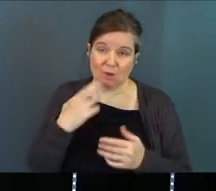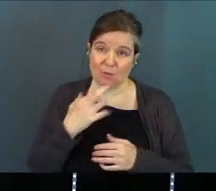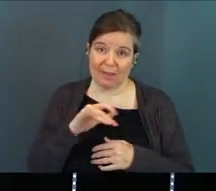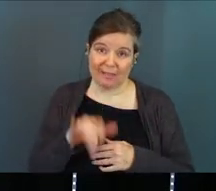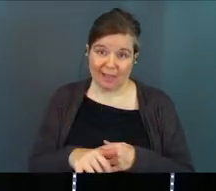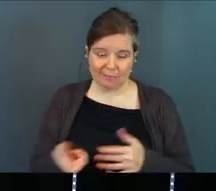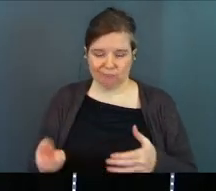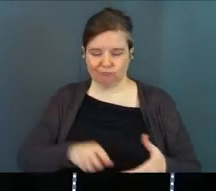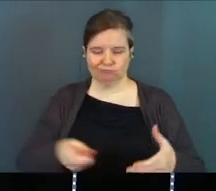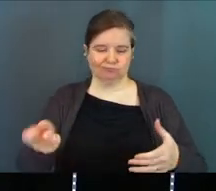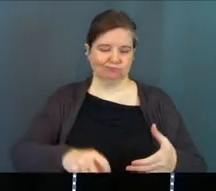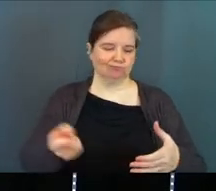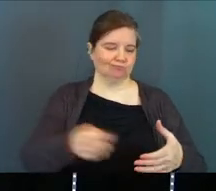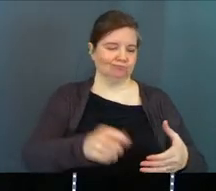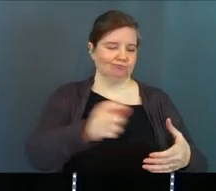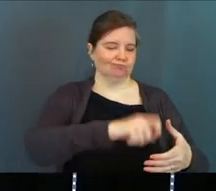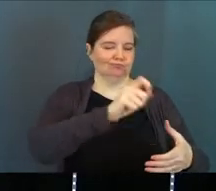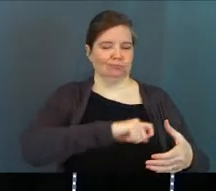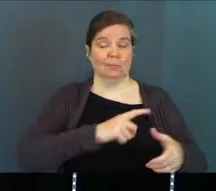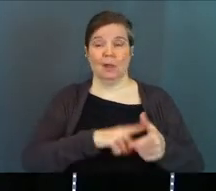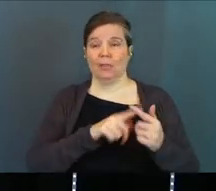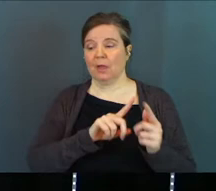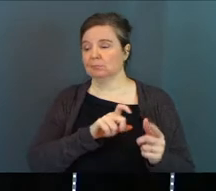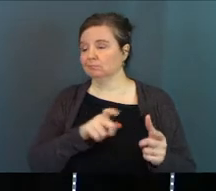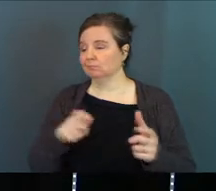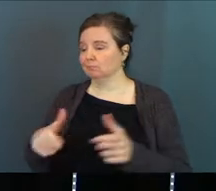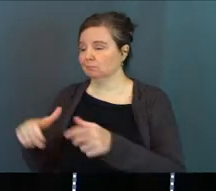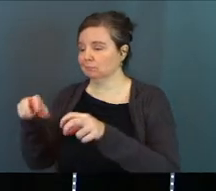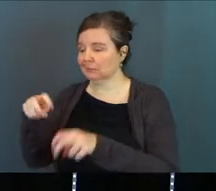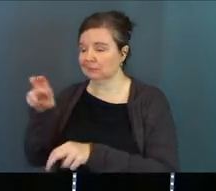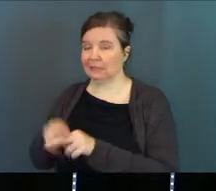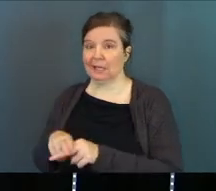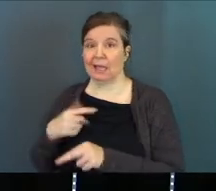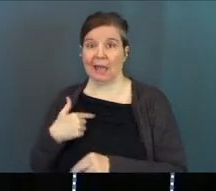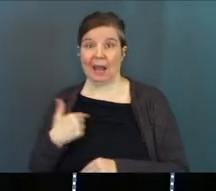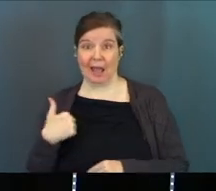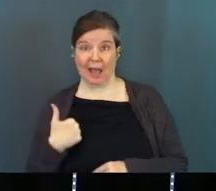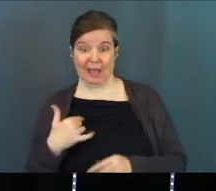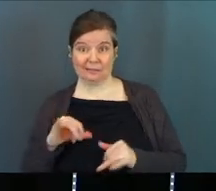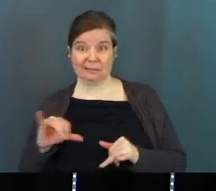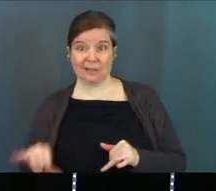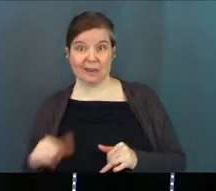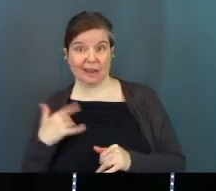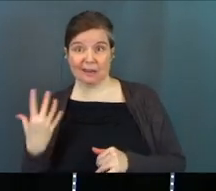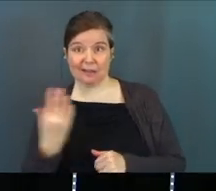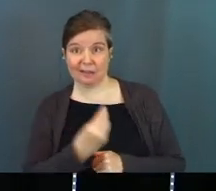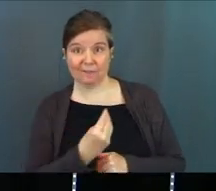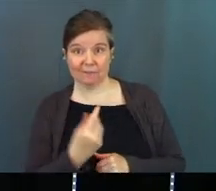because you can do that at a restaurant like that, just hurting your stomach. And then you go, you fill it up. You come back and I'm still sitting at the table. You're like, hey, you gonna